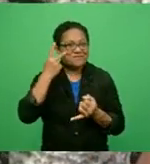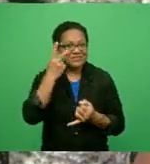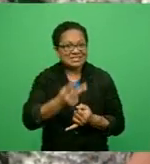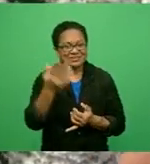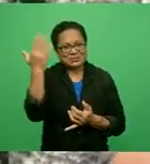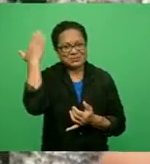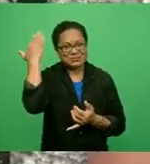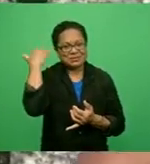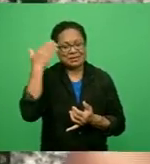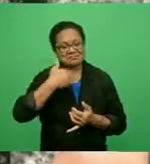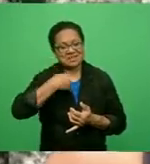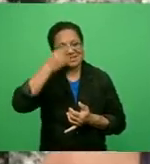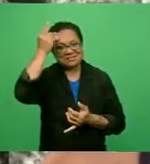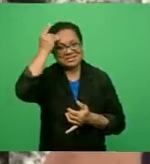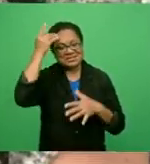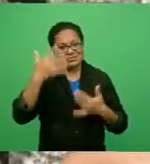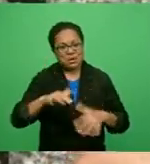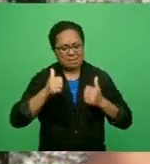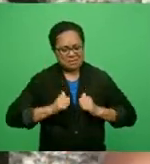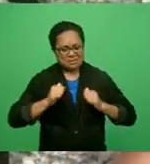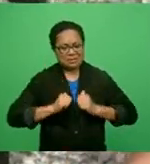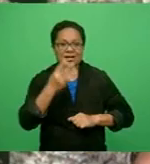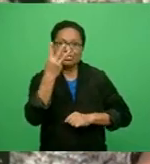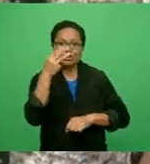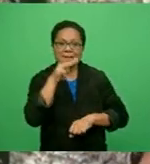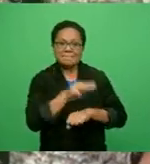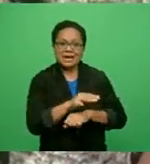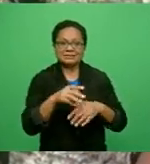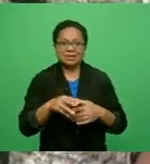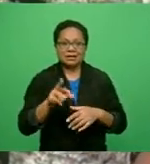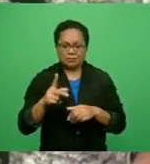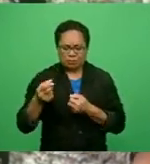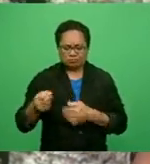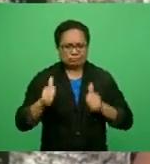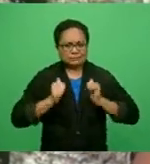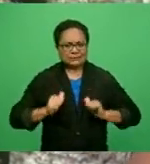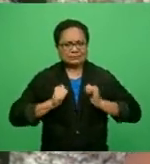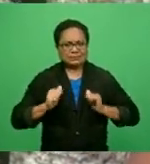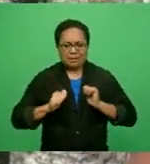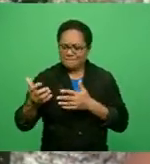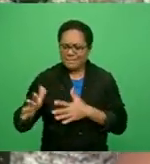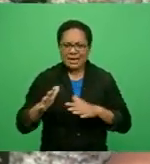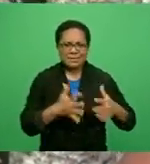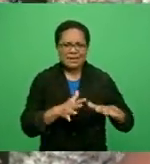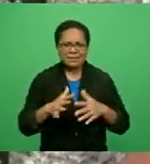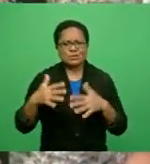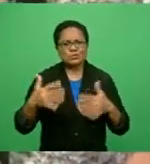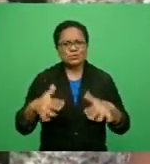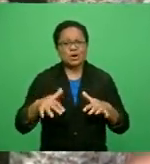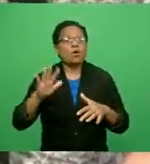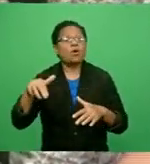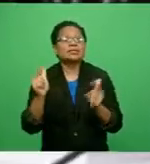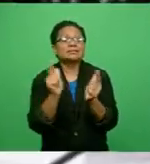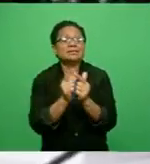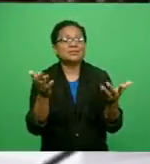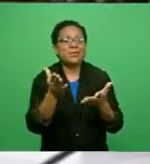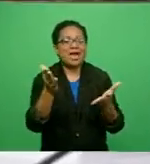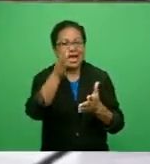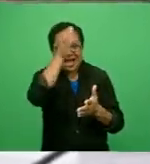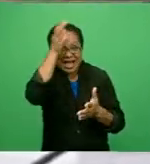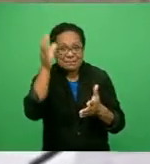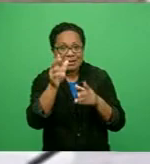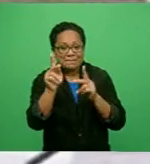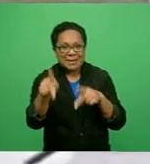My dad practiced for three months to get the Ualoka-loka mekia right. They would gather at Albert Park to practice every